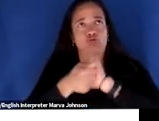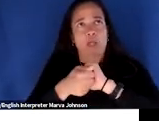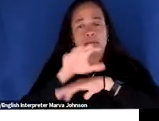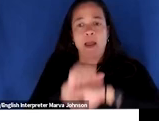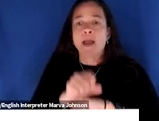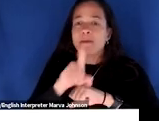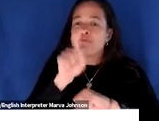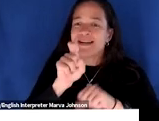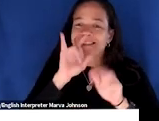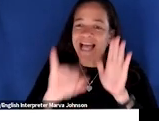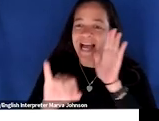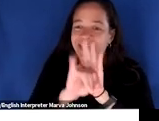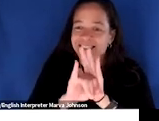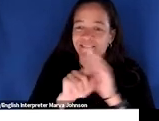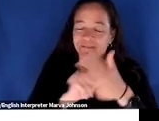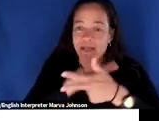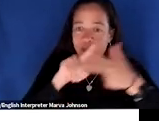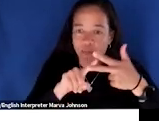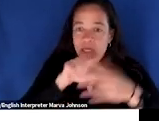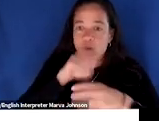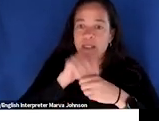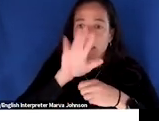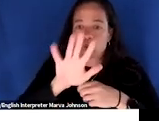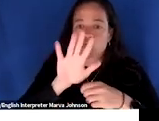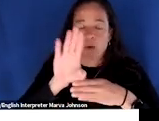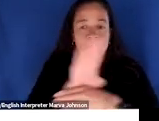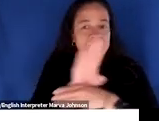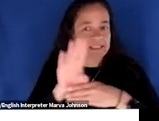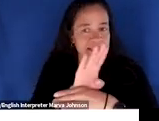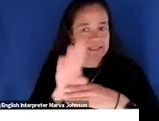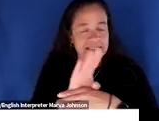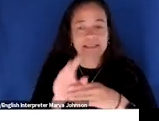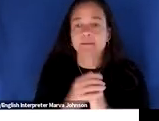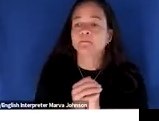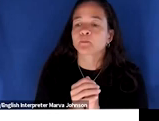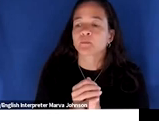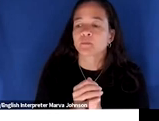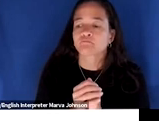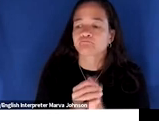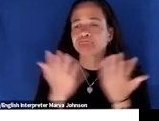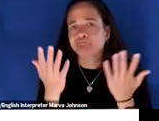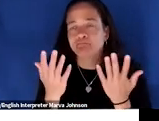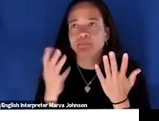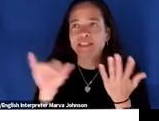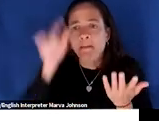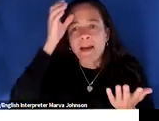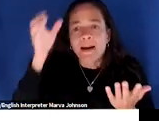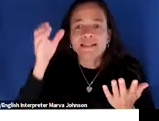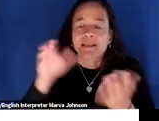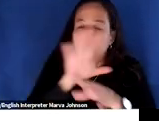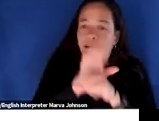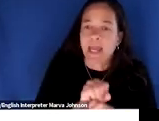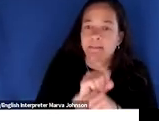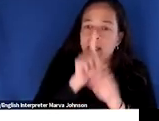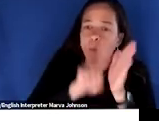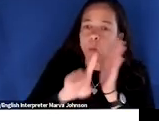components in the habits of your organization think of it like a habit audit for climate impact what